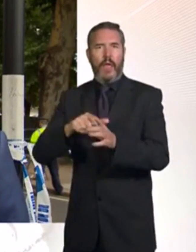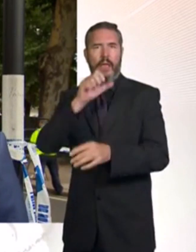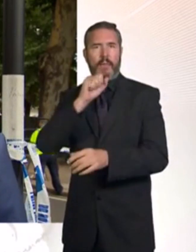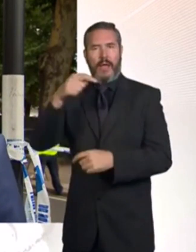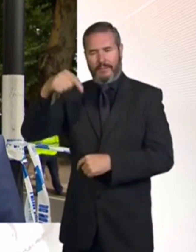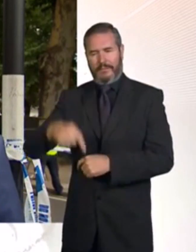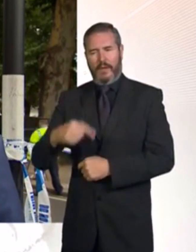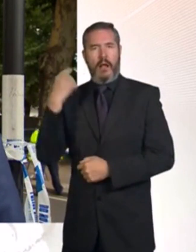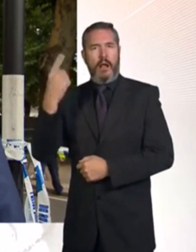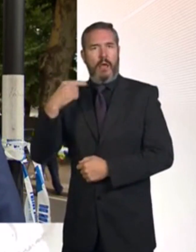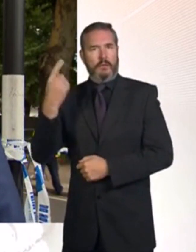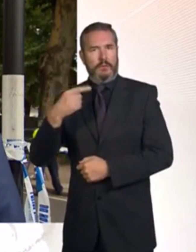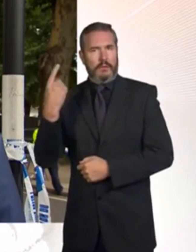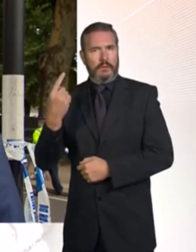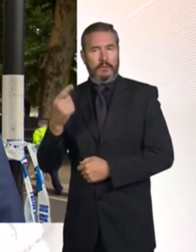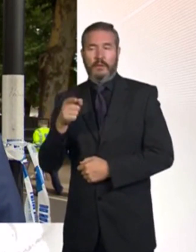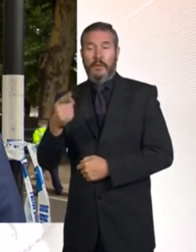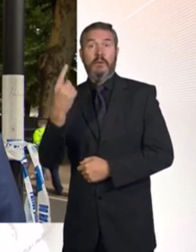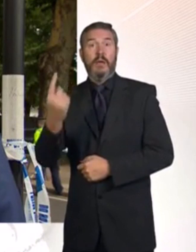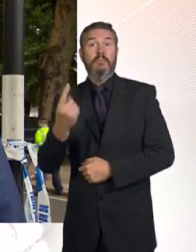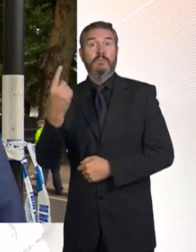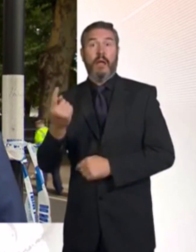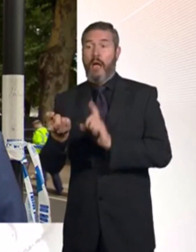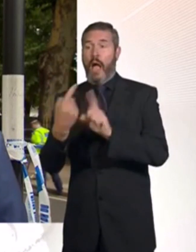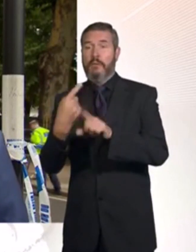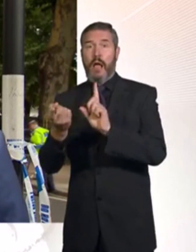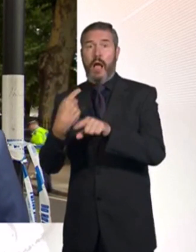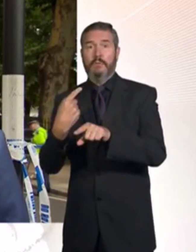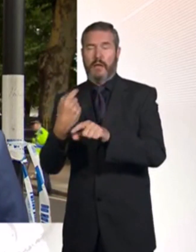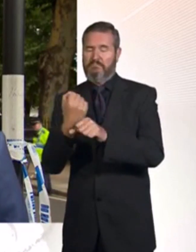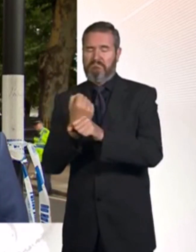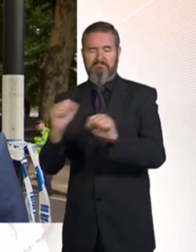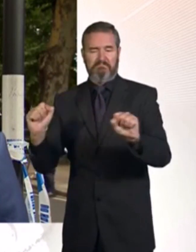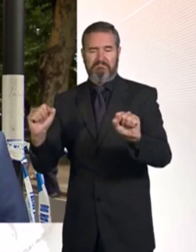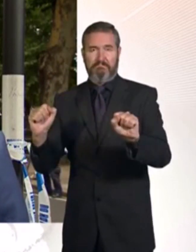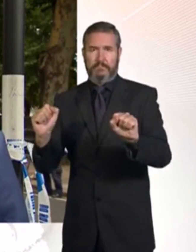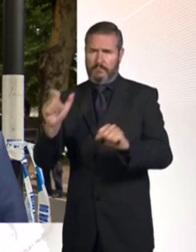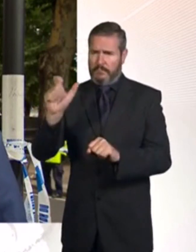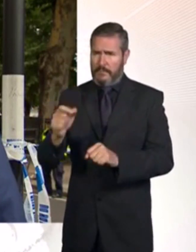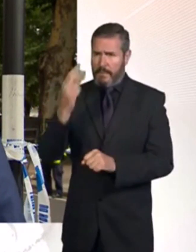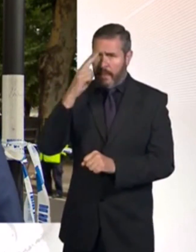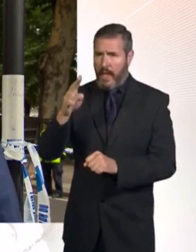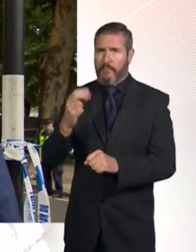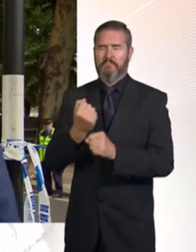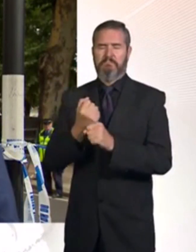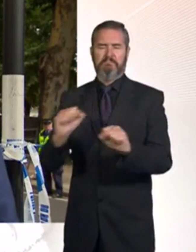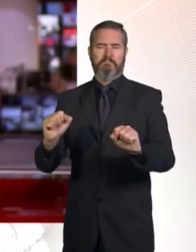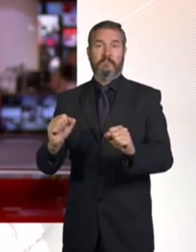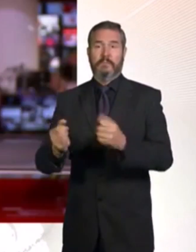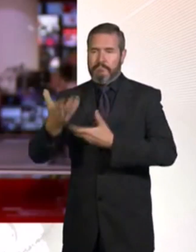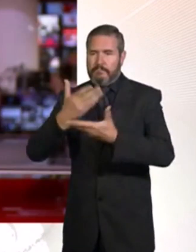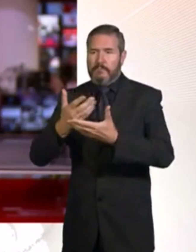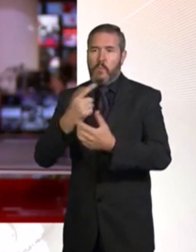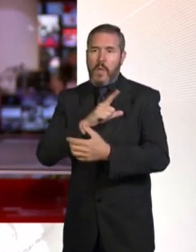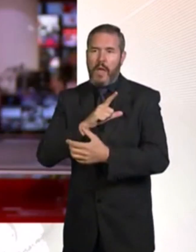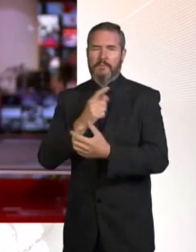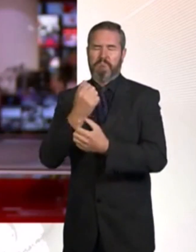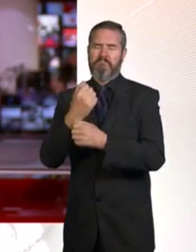at 1